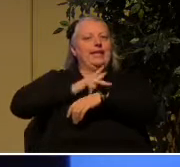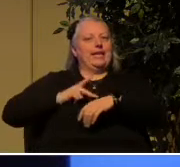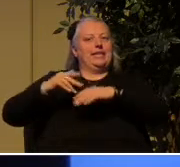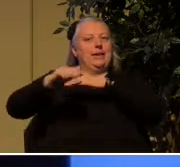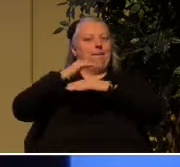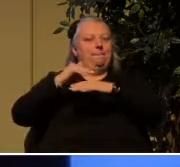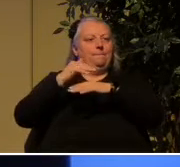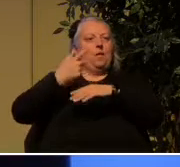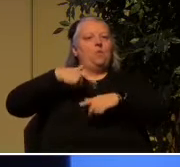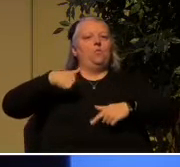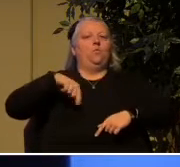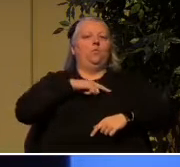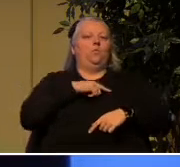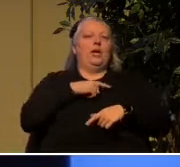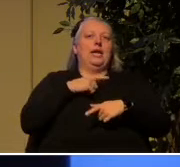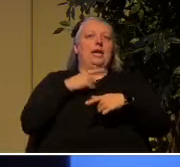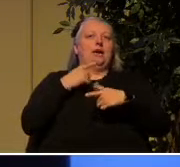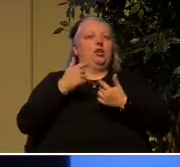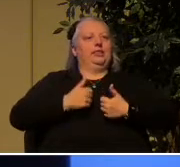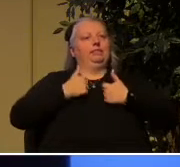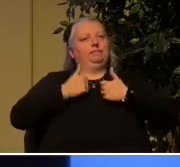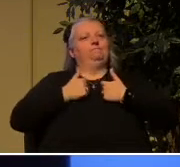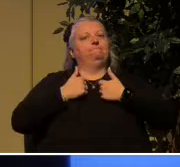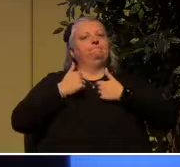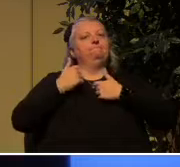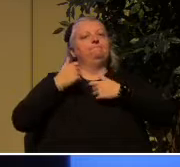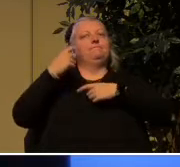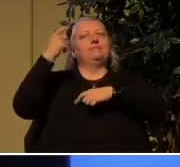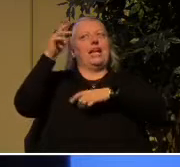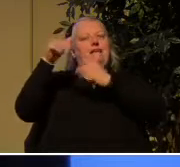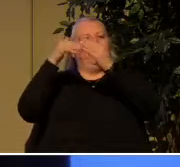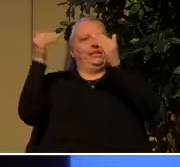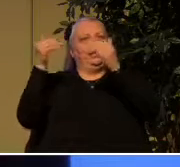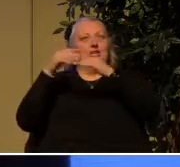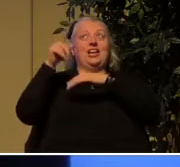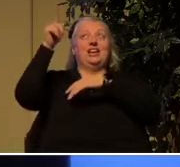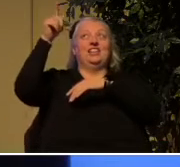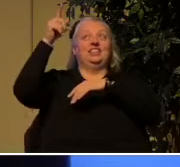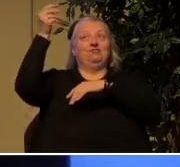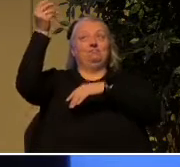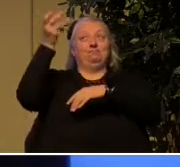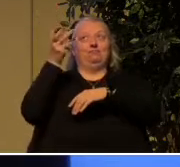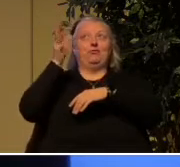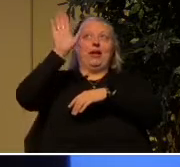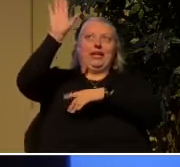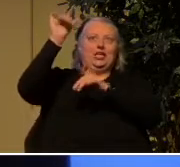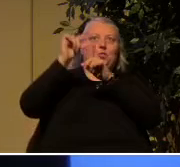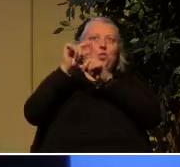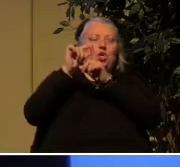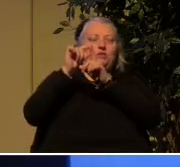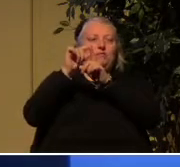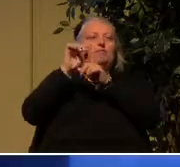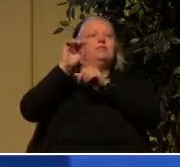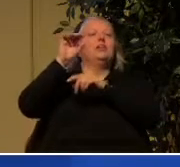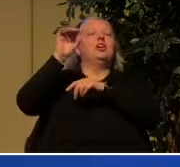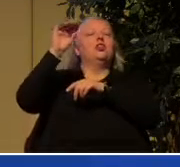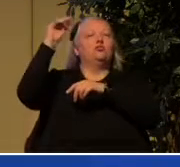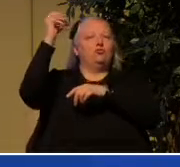kingdom of heaven God speaks to us his word and it's a word of grace